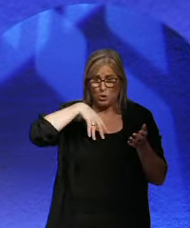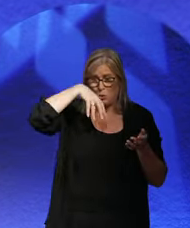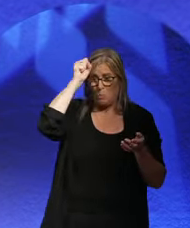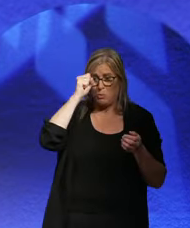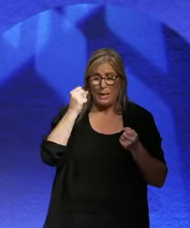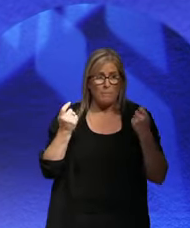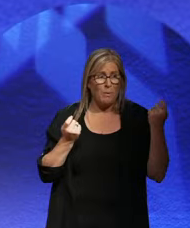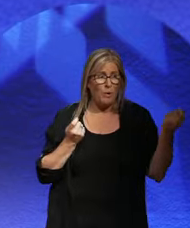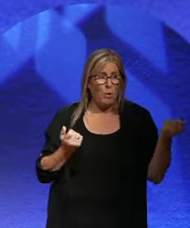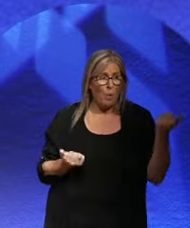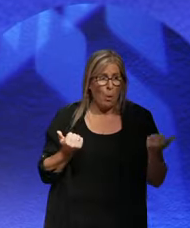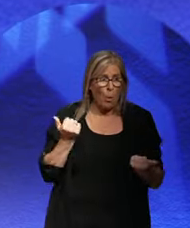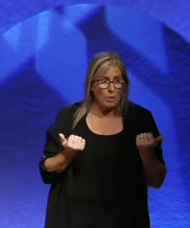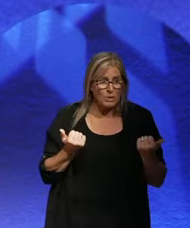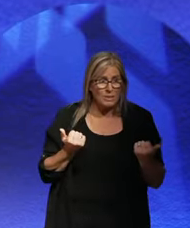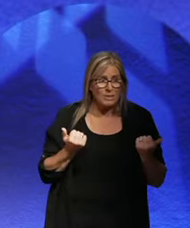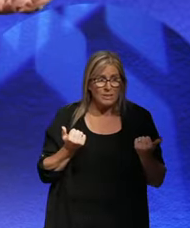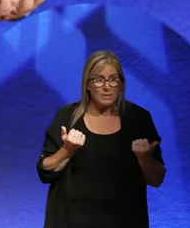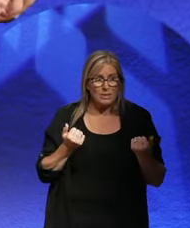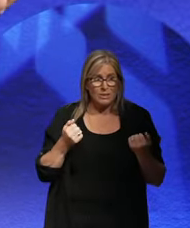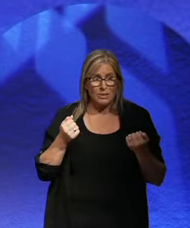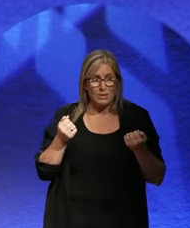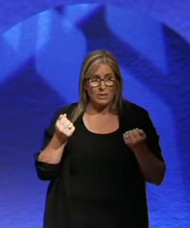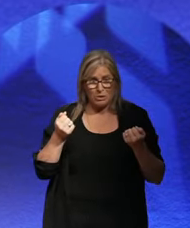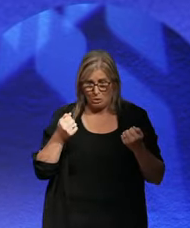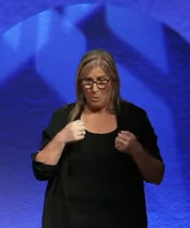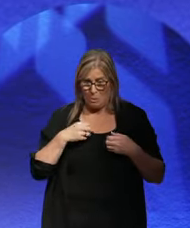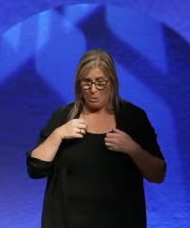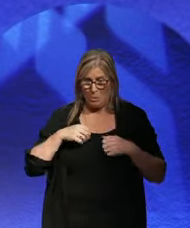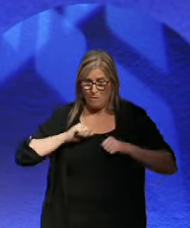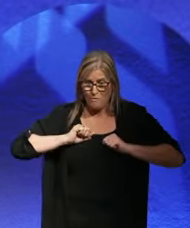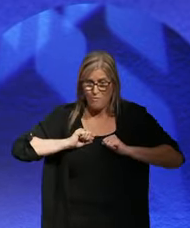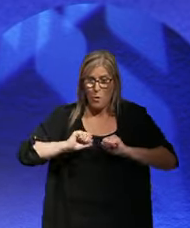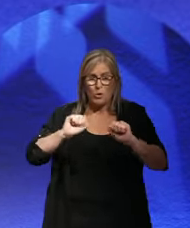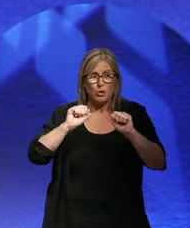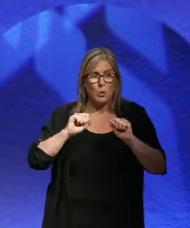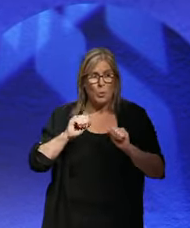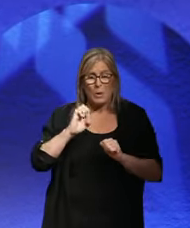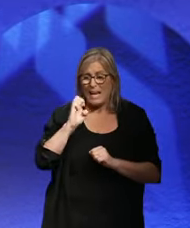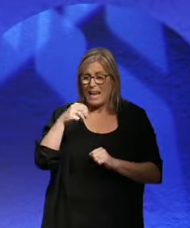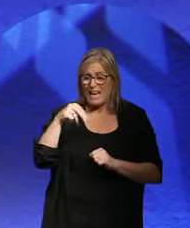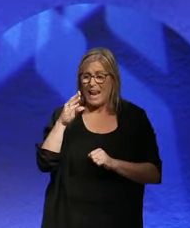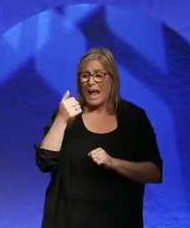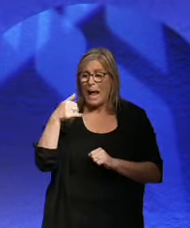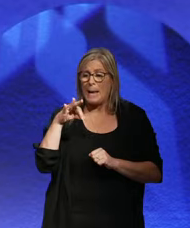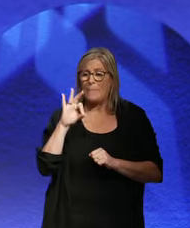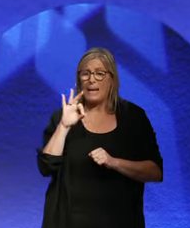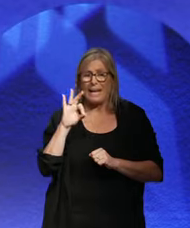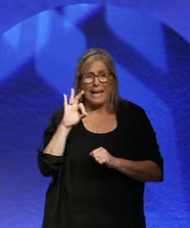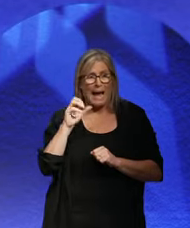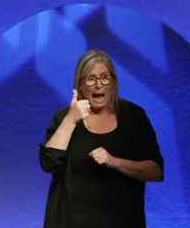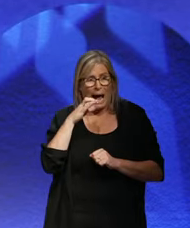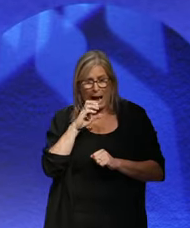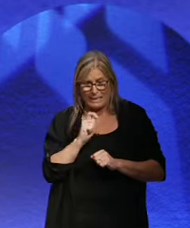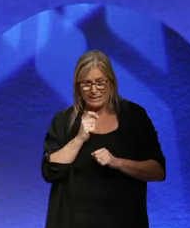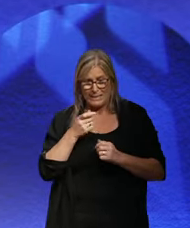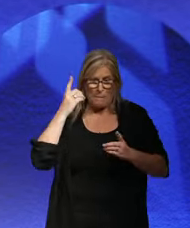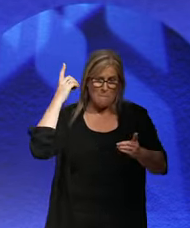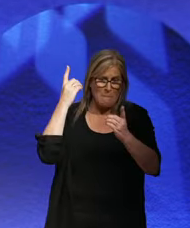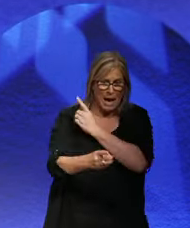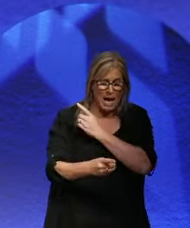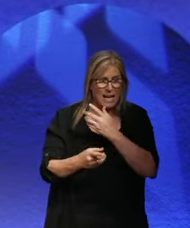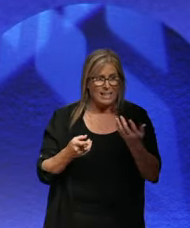to put through an enabling act. He's mentioned the words enabling acts and things like that, you know. So